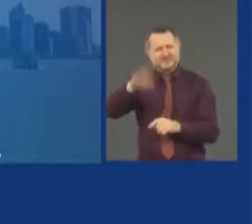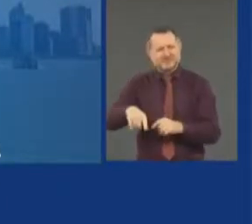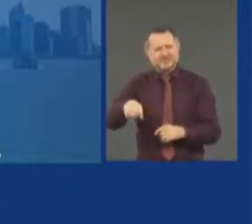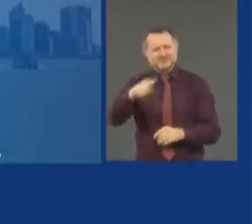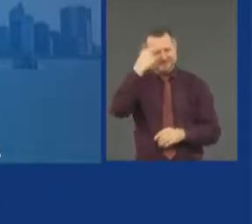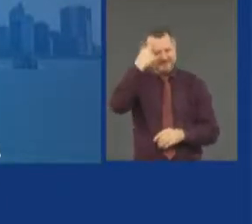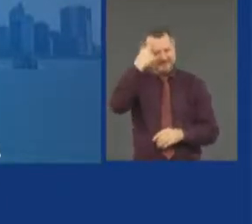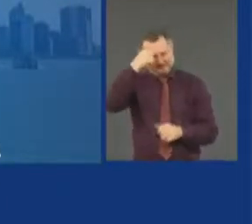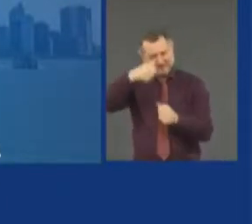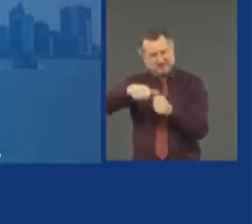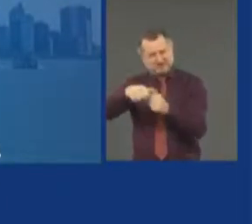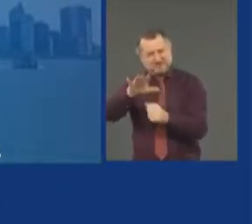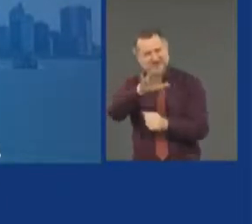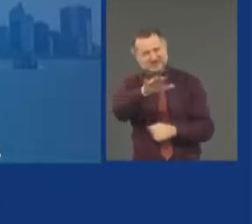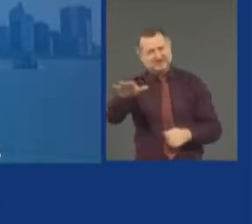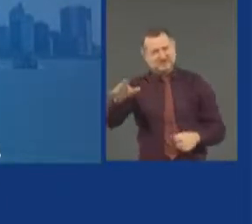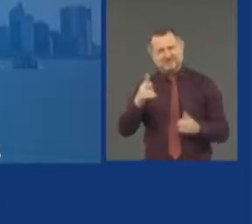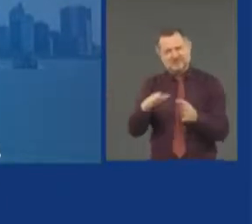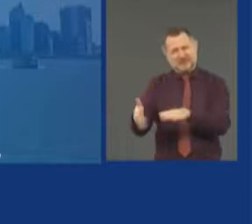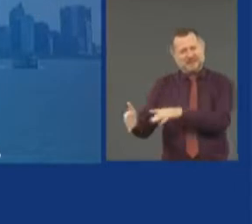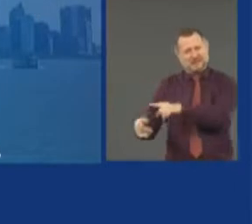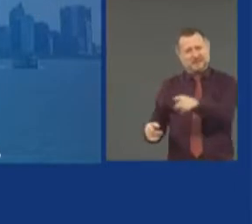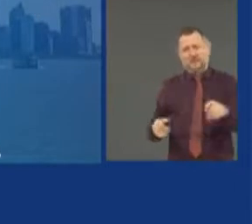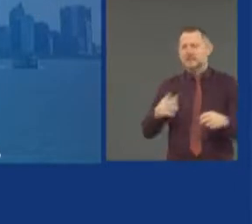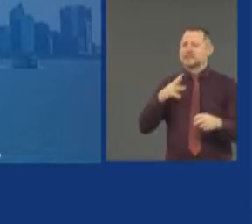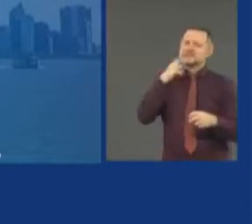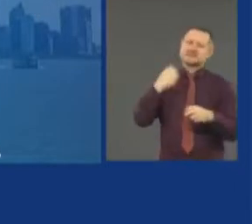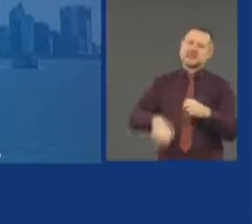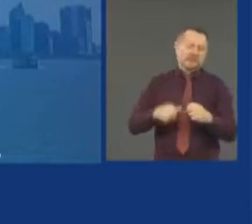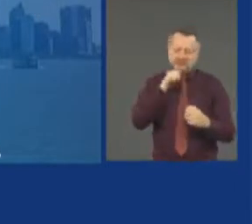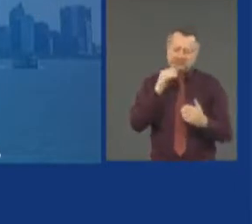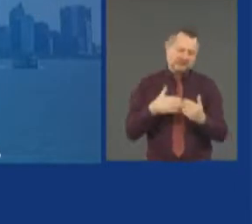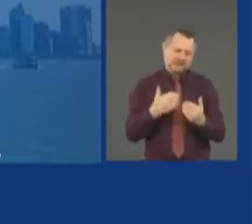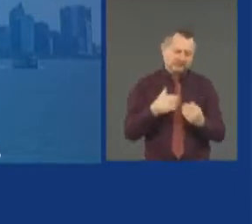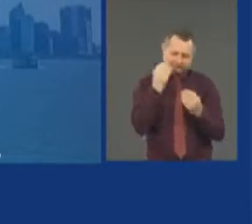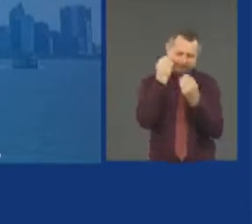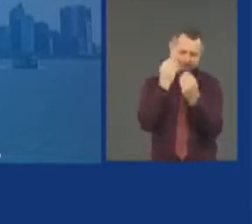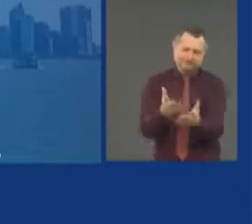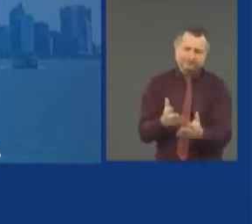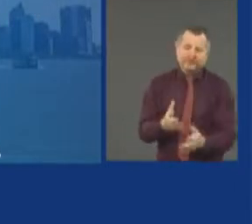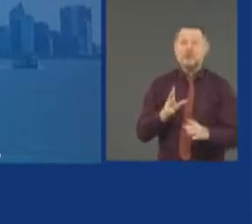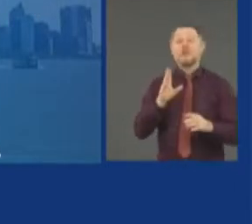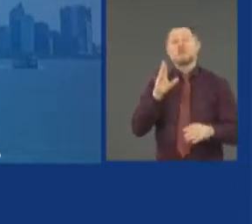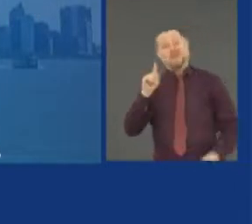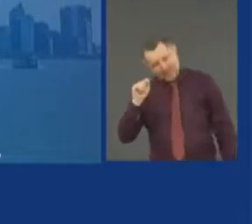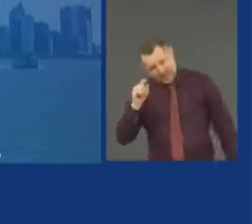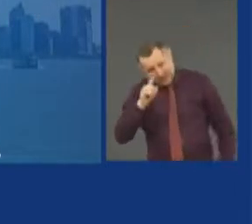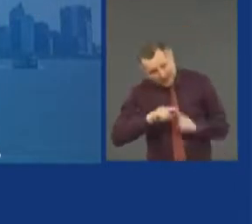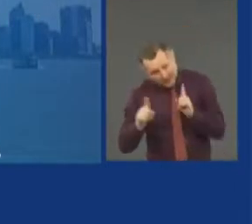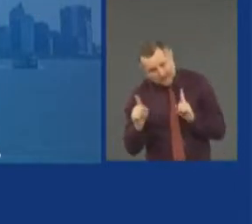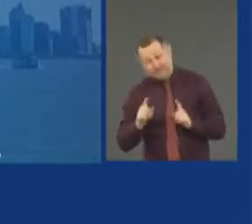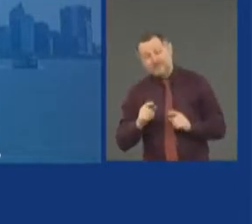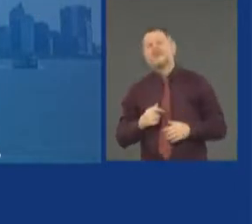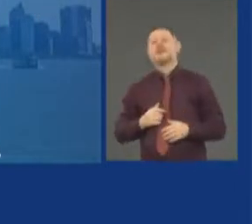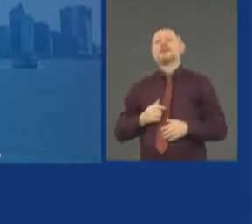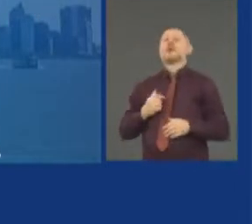tough moment. There is no doubt. But there's also no doubt that we have gone through many tough moments